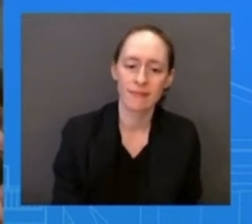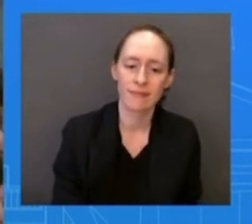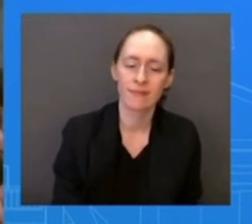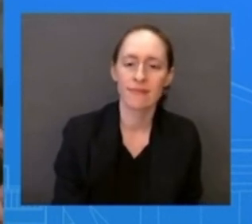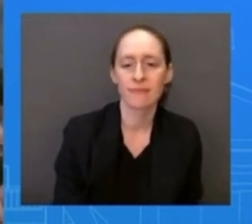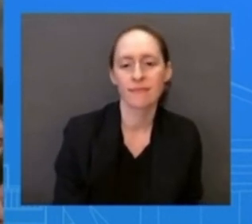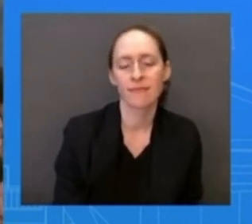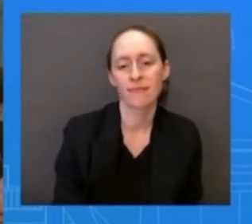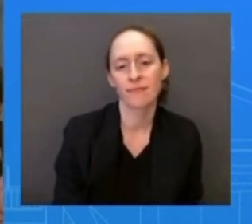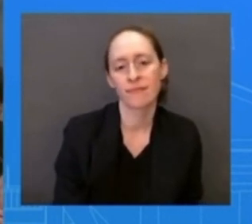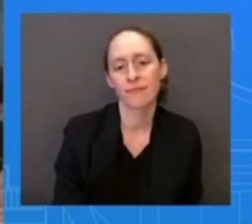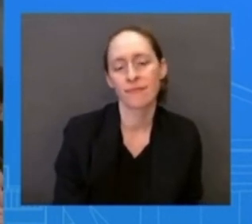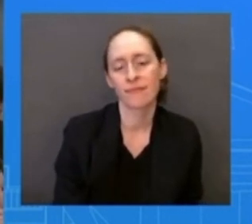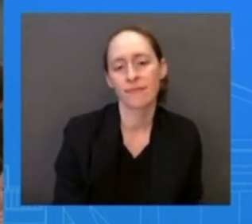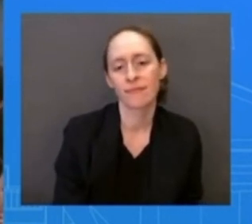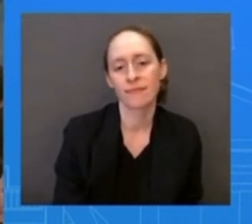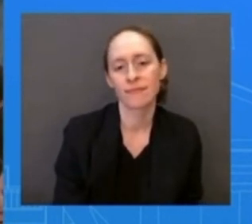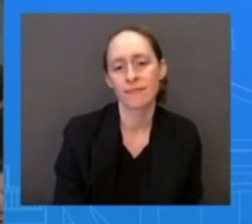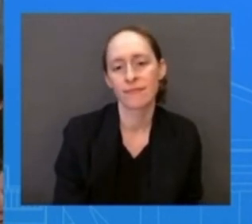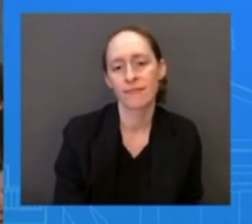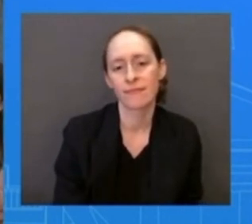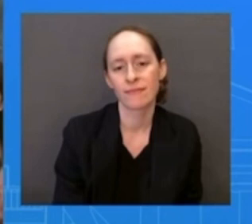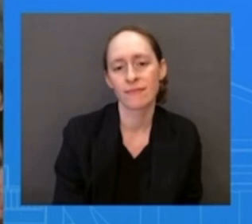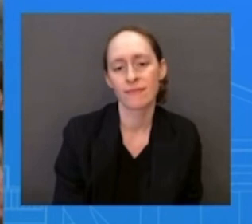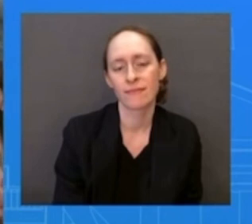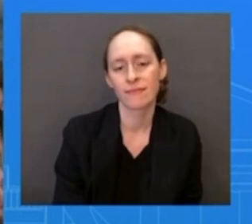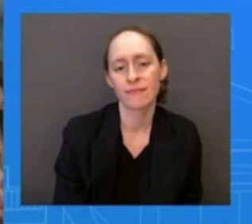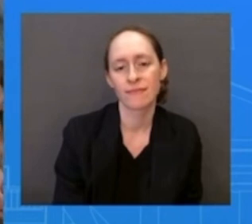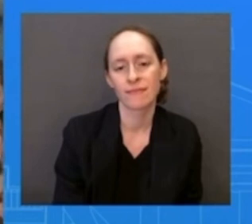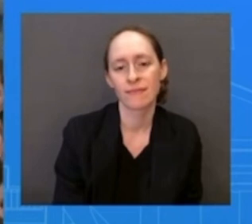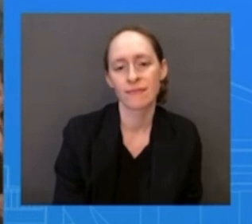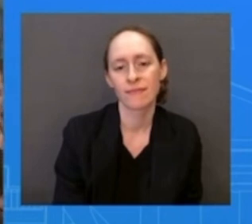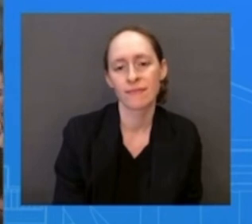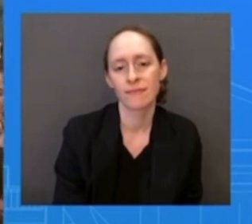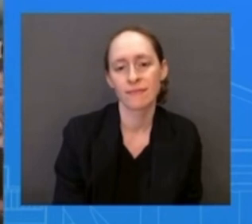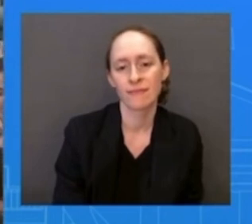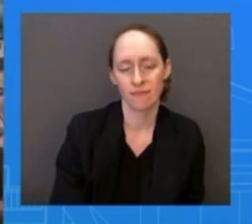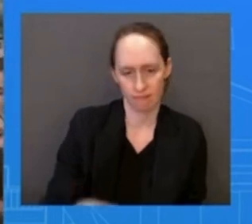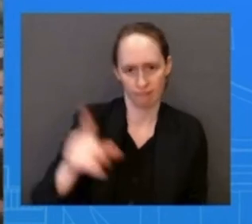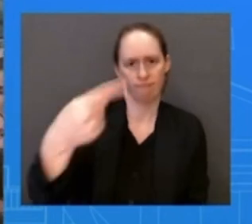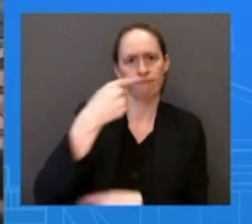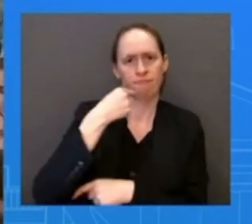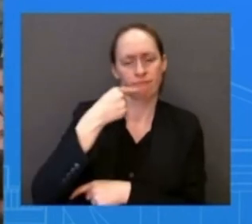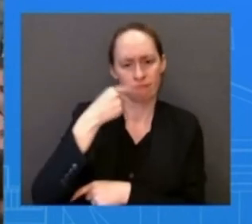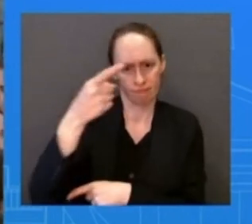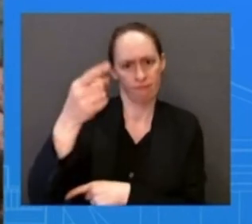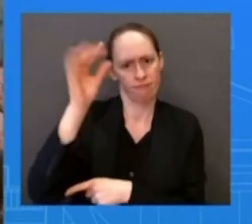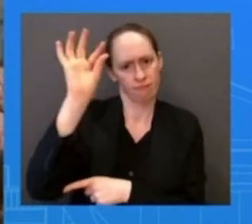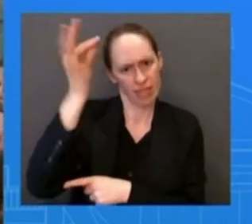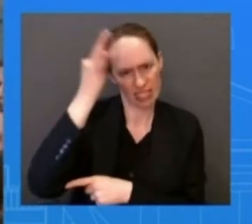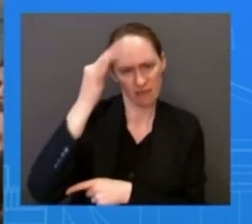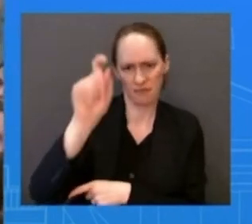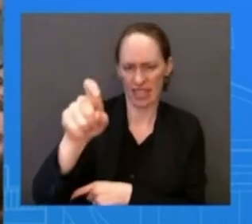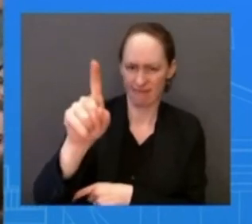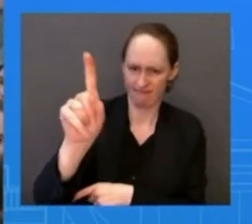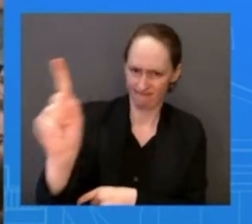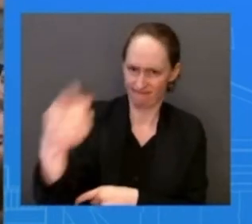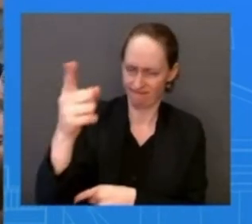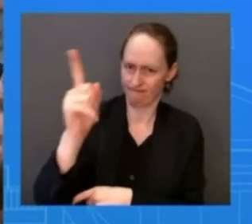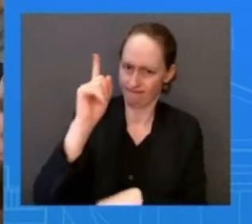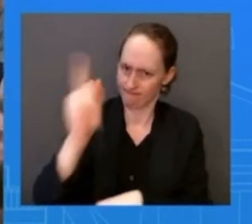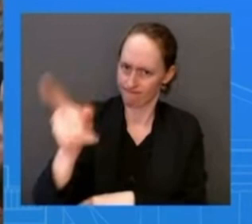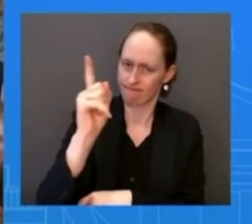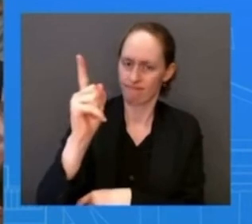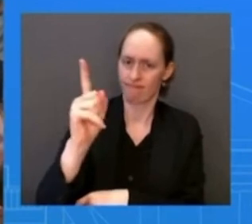government is going to hold Norfolk Southern accountable. But what is the long-term commitment from the federal government as it relates